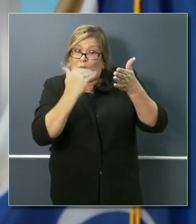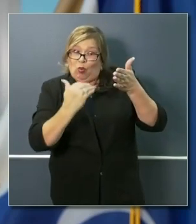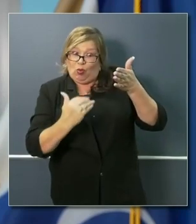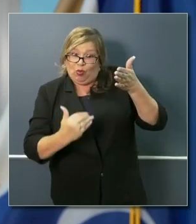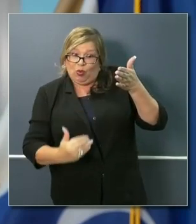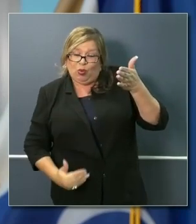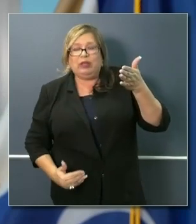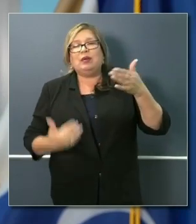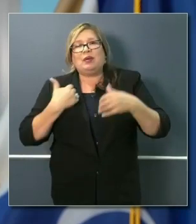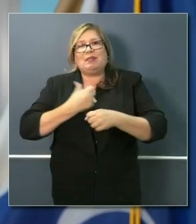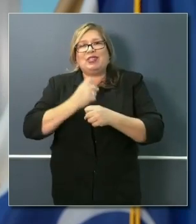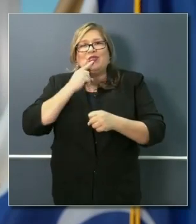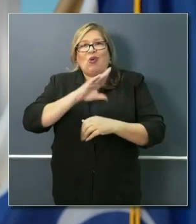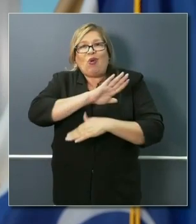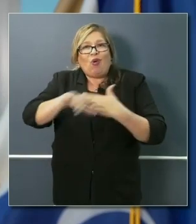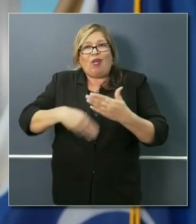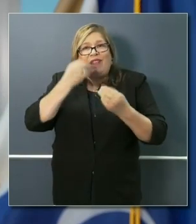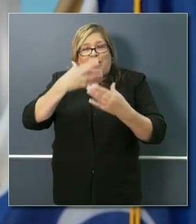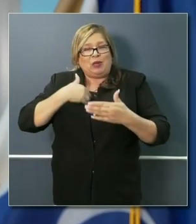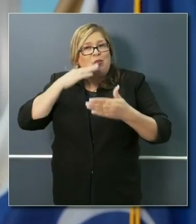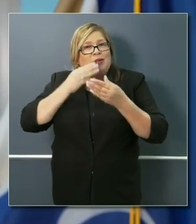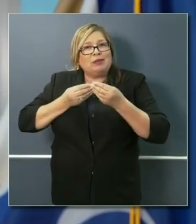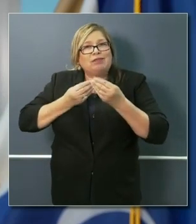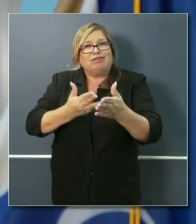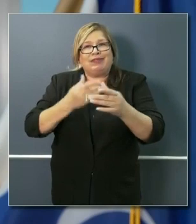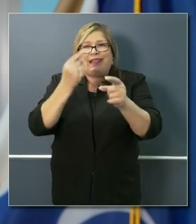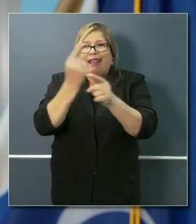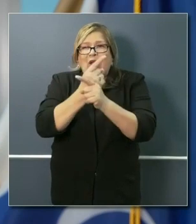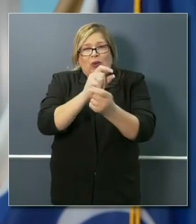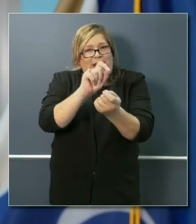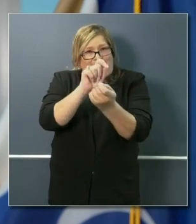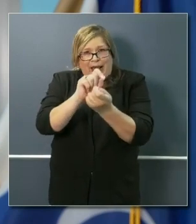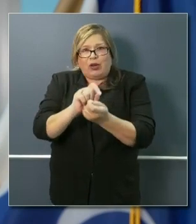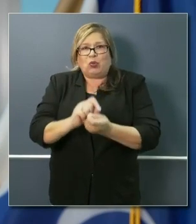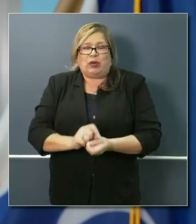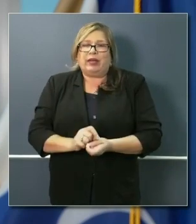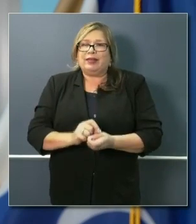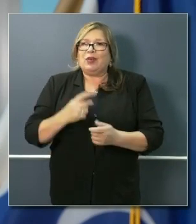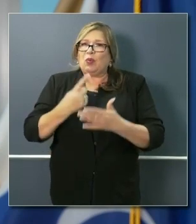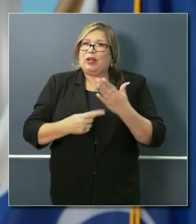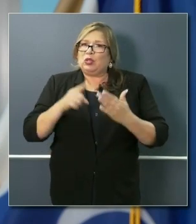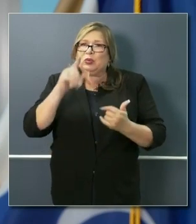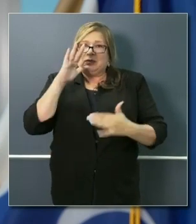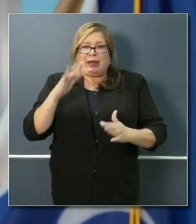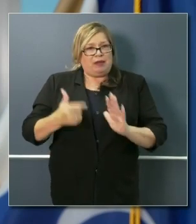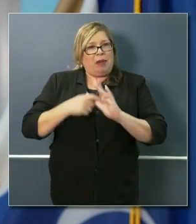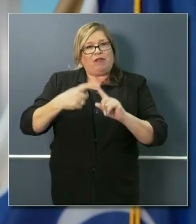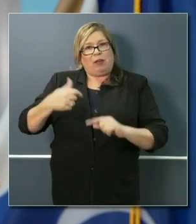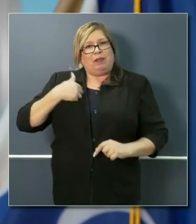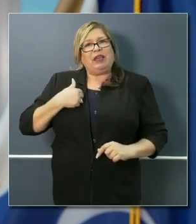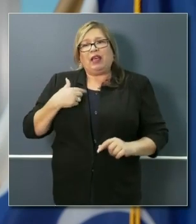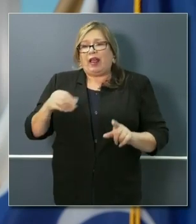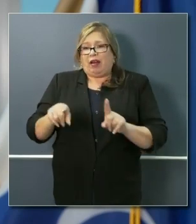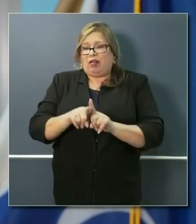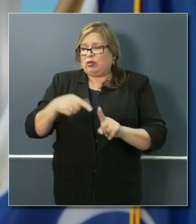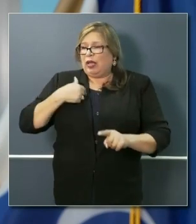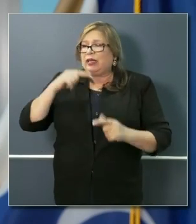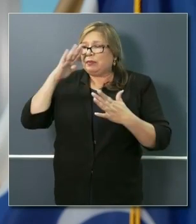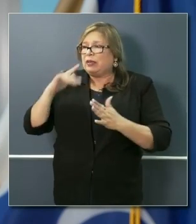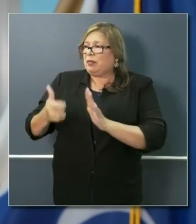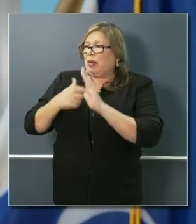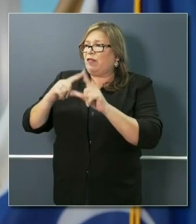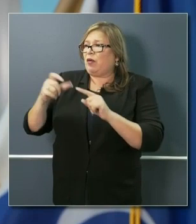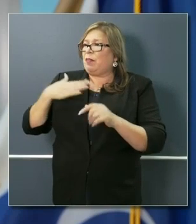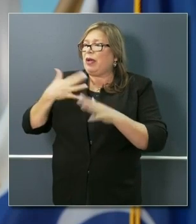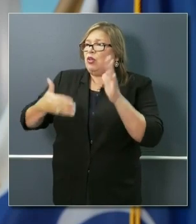that information is provided, it is as accurate as you would expect in demand of me, and I expect in demand of my director